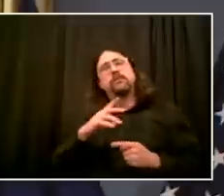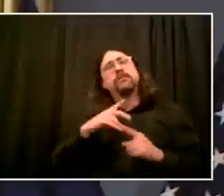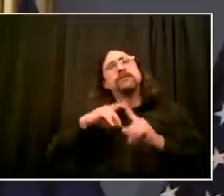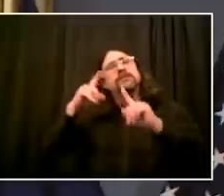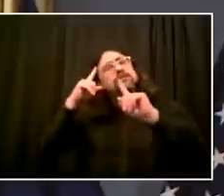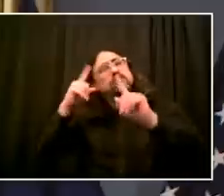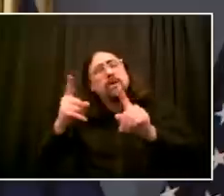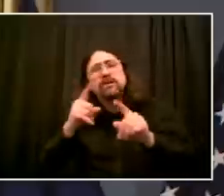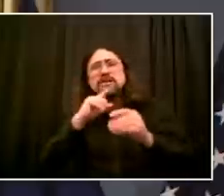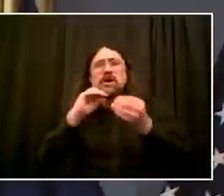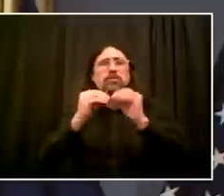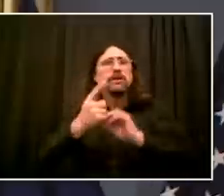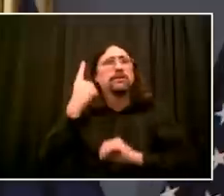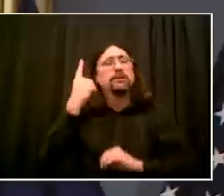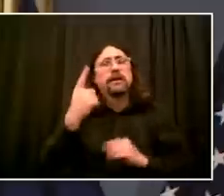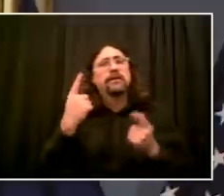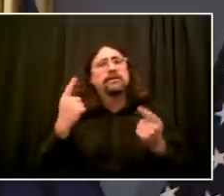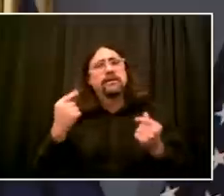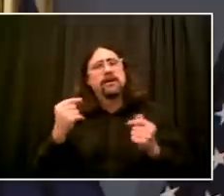WNYC.